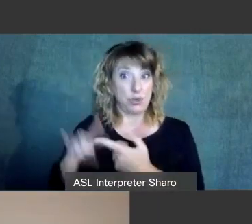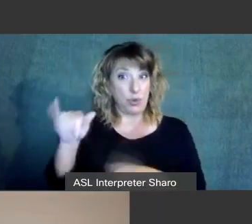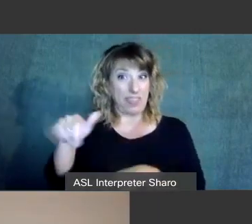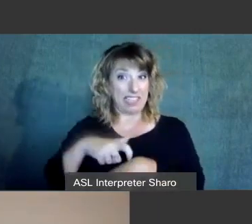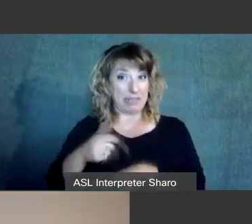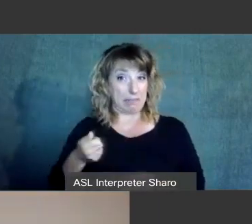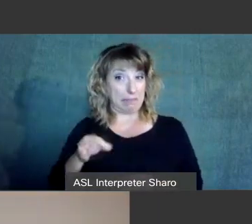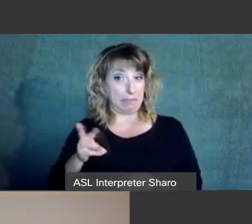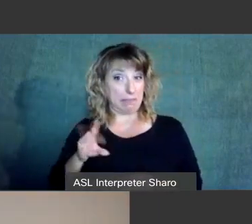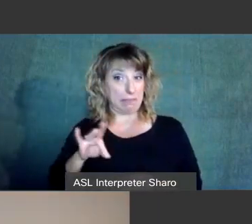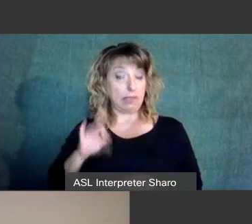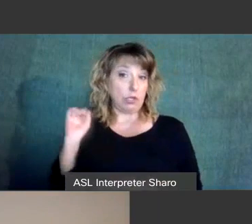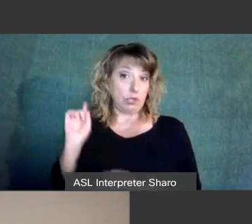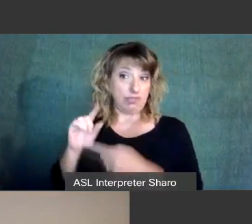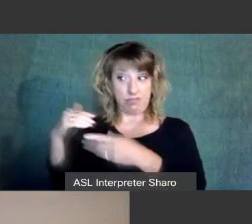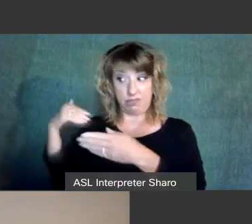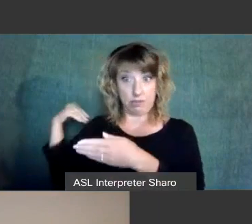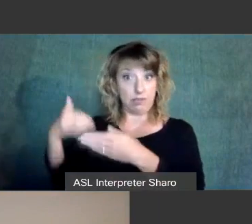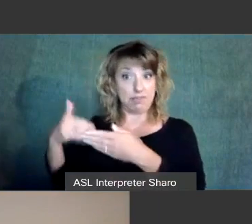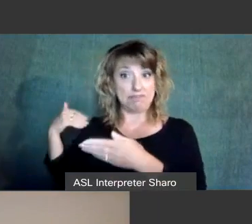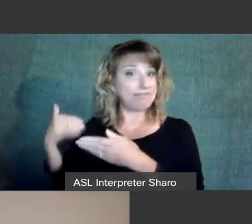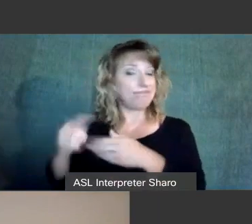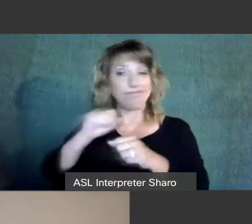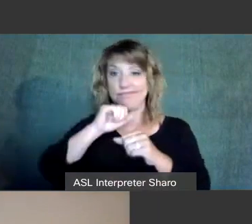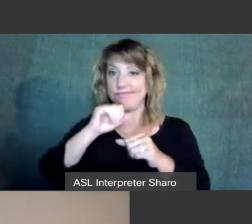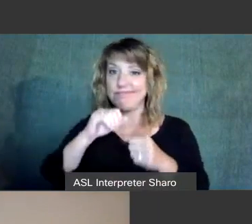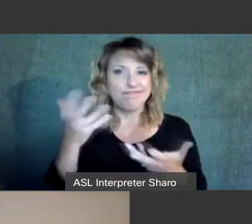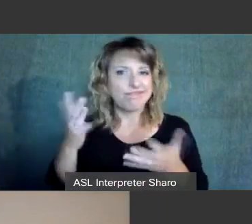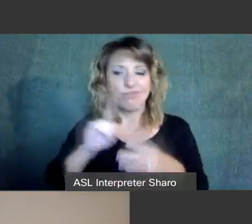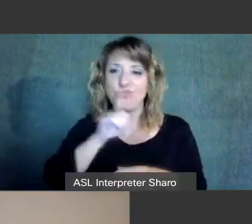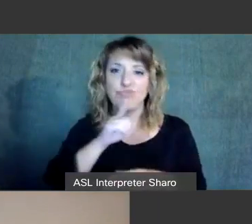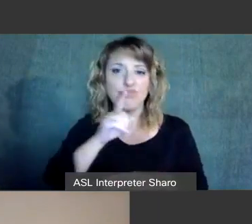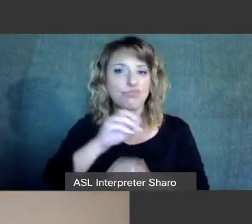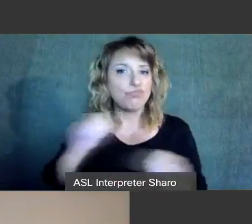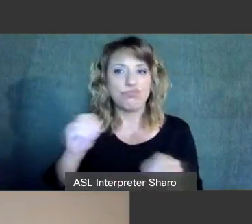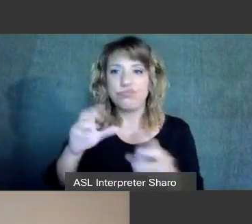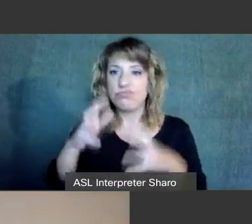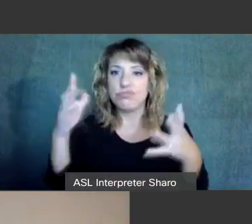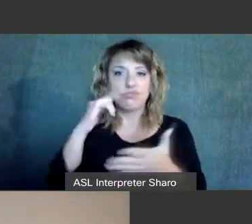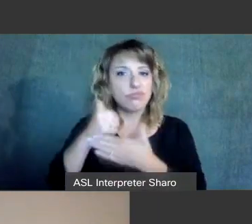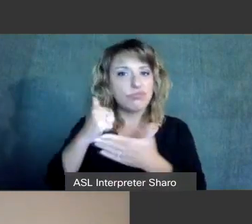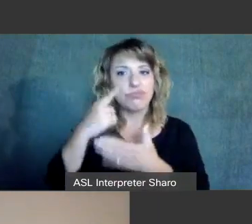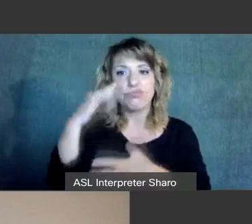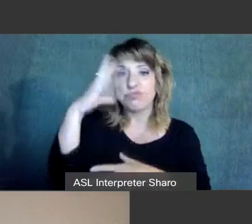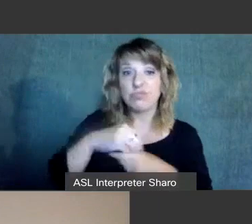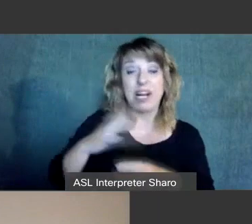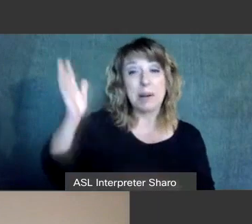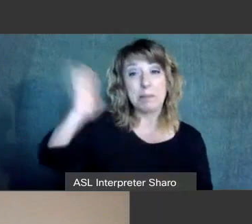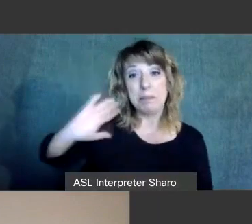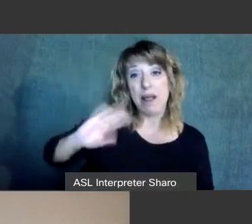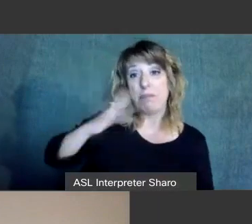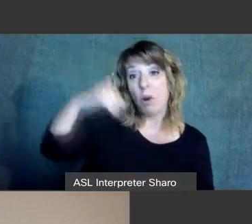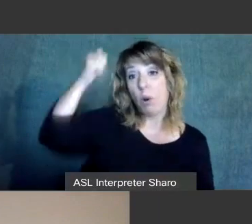in the way of autism services. Back then, when my older brother was diagnosed,